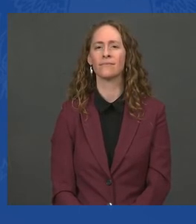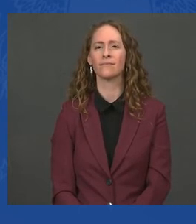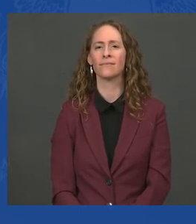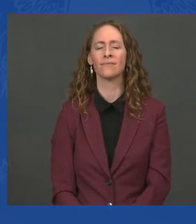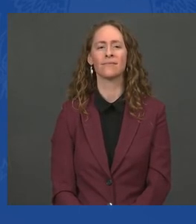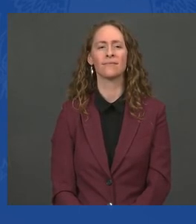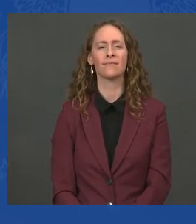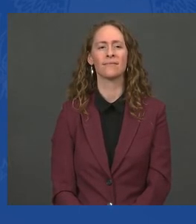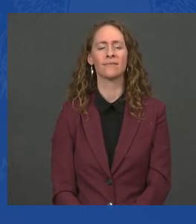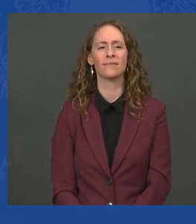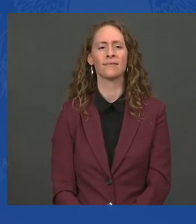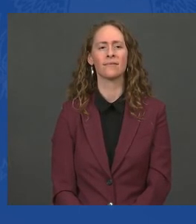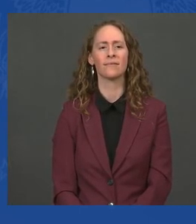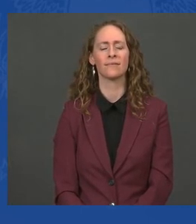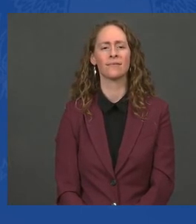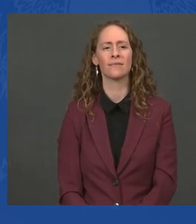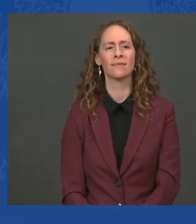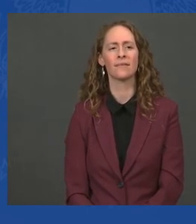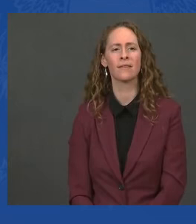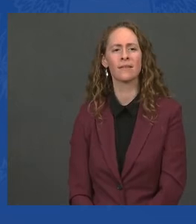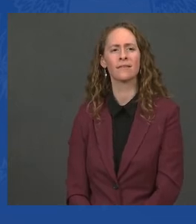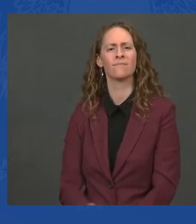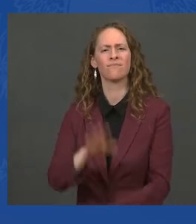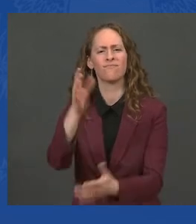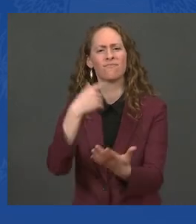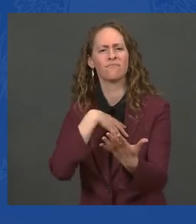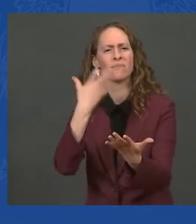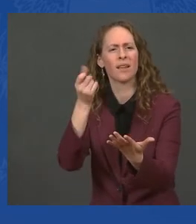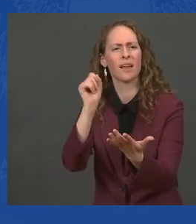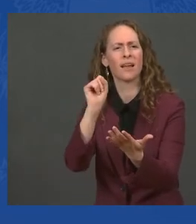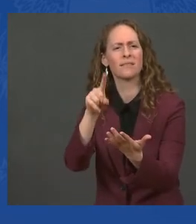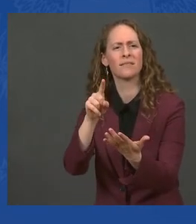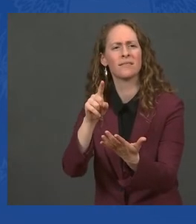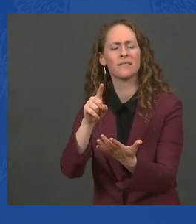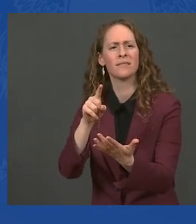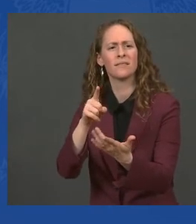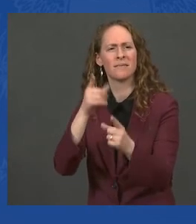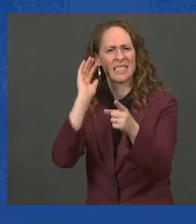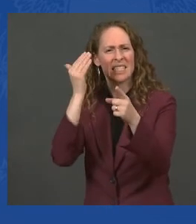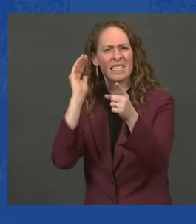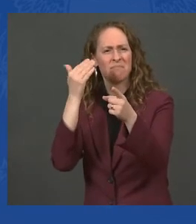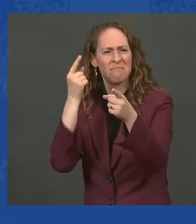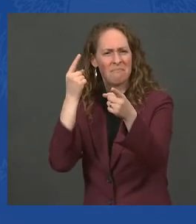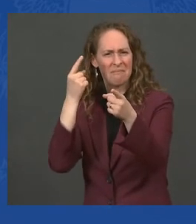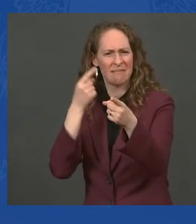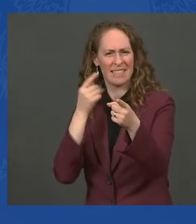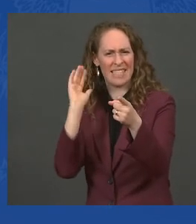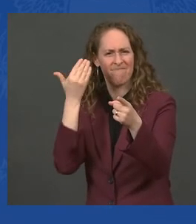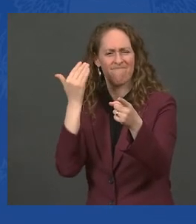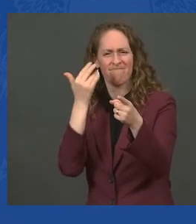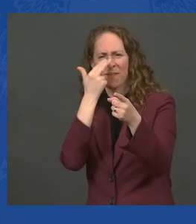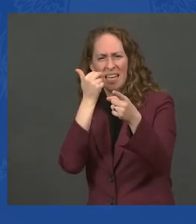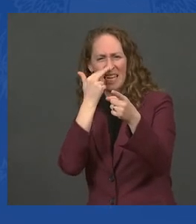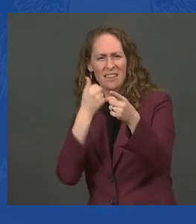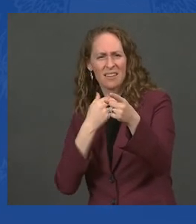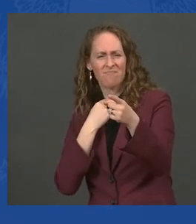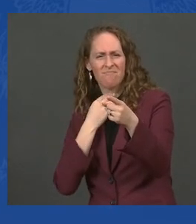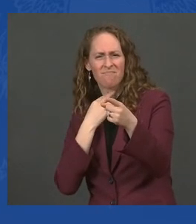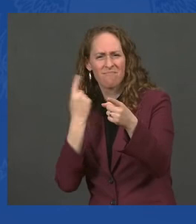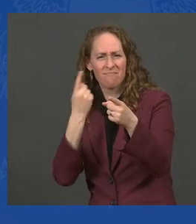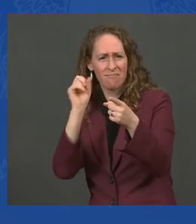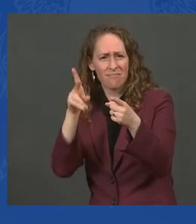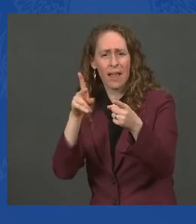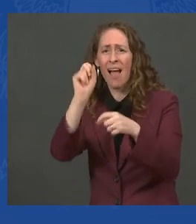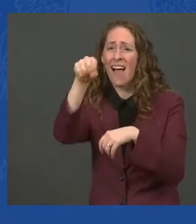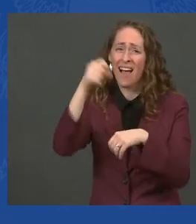President, your voice sounds a little different. Are you okay? The have a test every day to see a COVID test. I